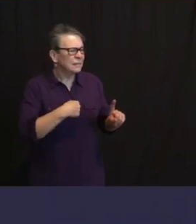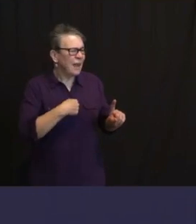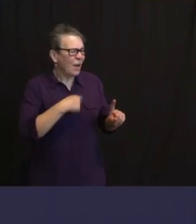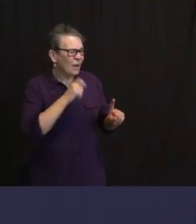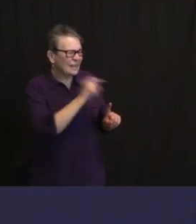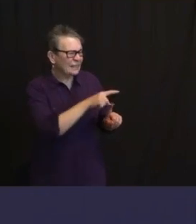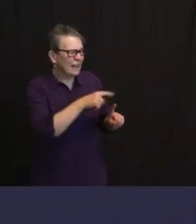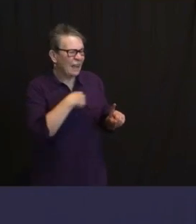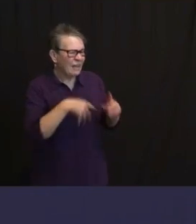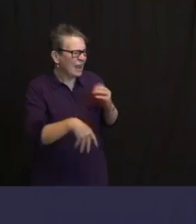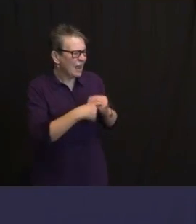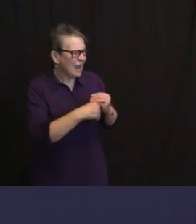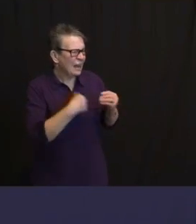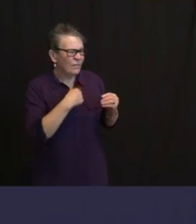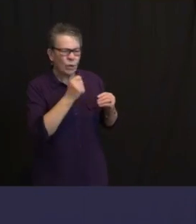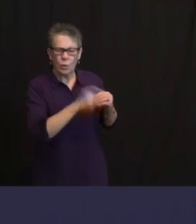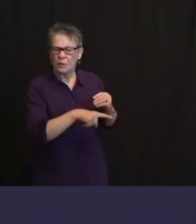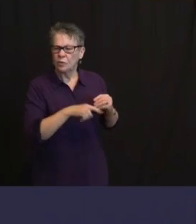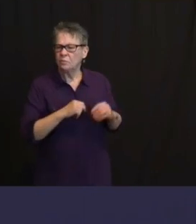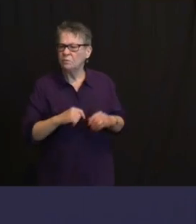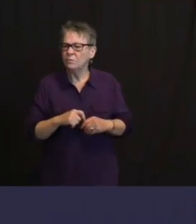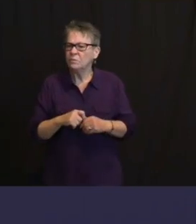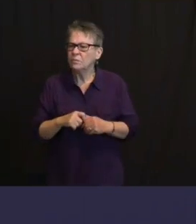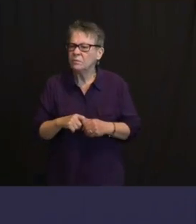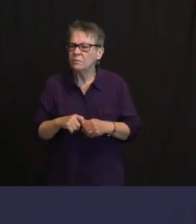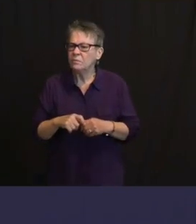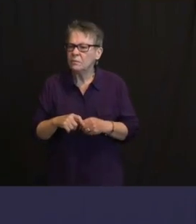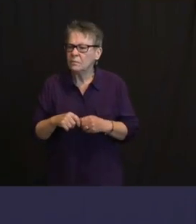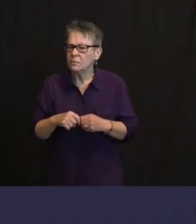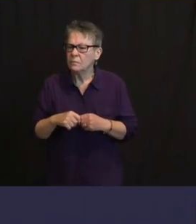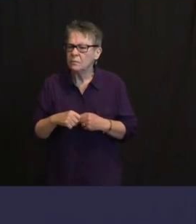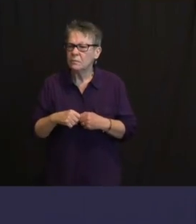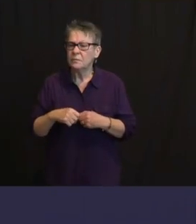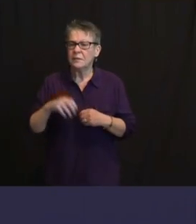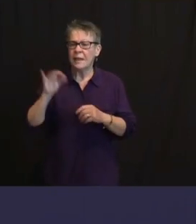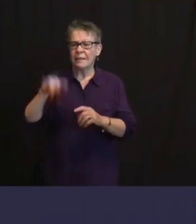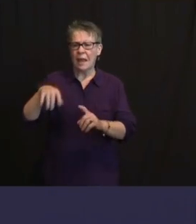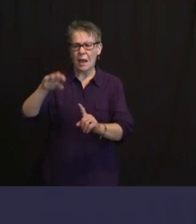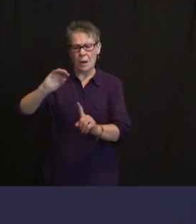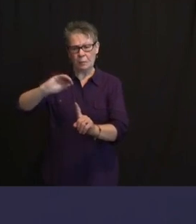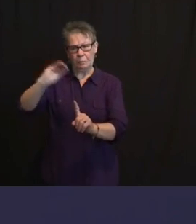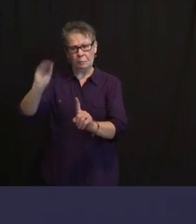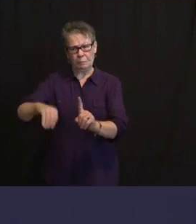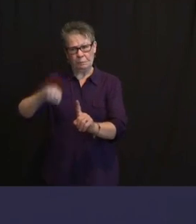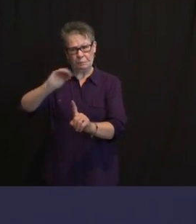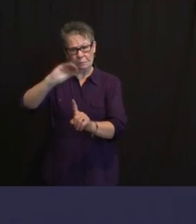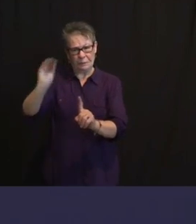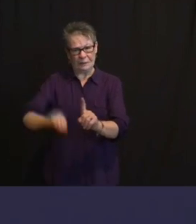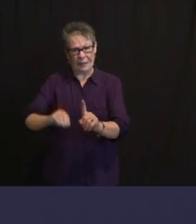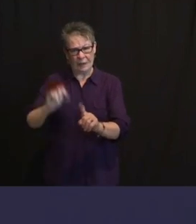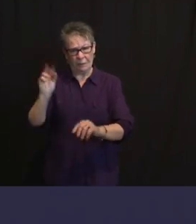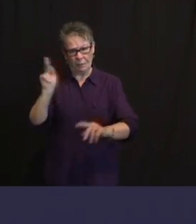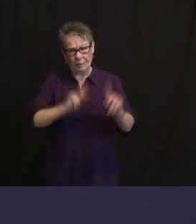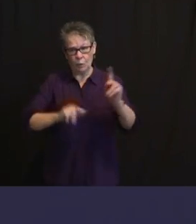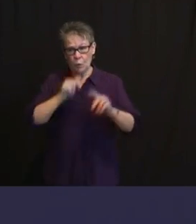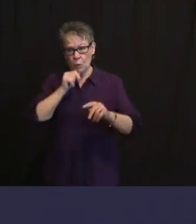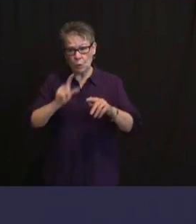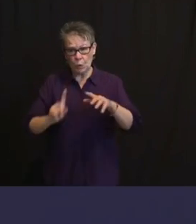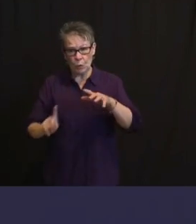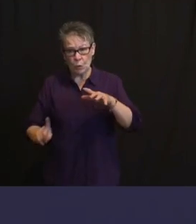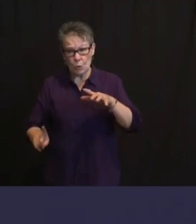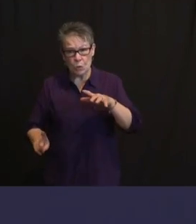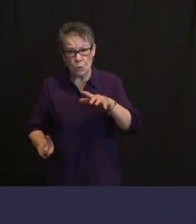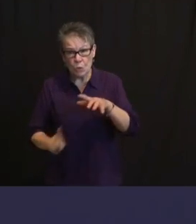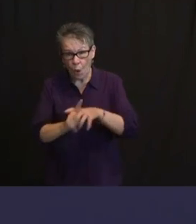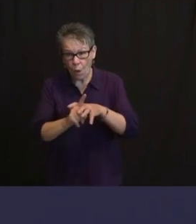NUMBER ONE, JUST TO UNDERSCORE, THE PERCENTAGE OF FOLKS SHOWING UP FOR THE SECOND SHOT IS LIKE ALL-TIME HIGH RELATIVE TO OTHER VACCINATION